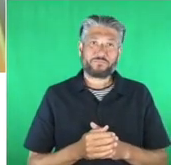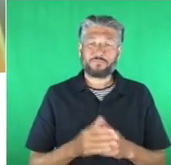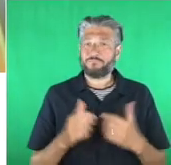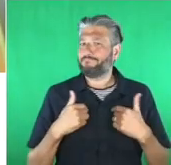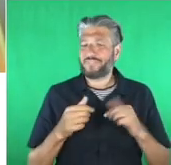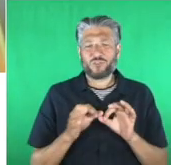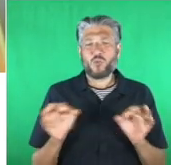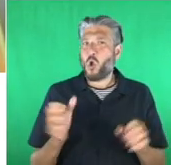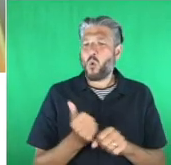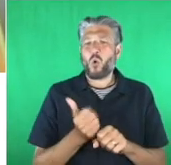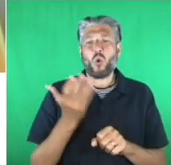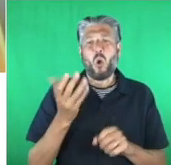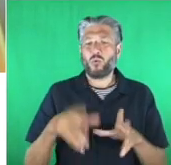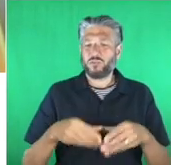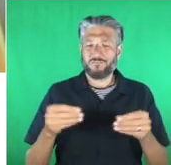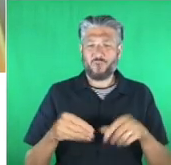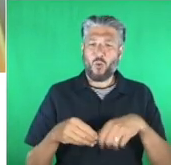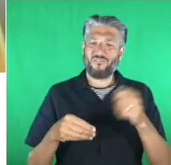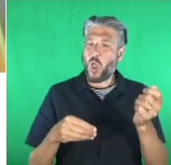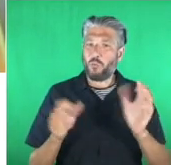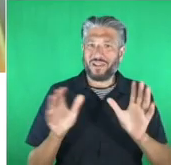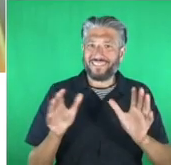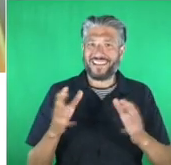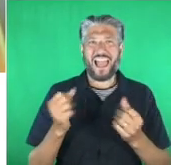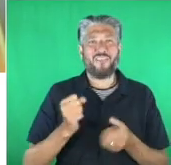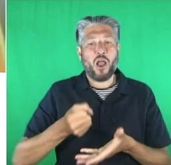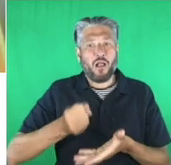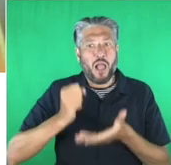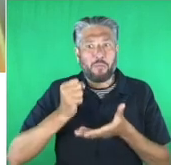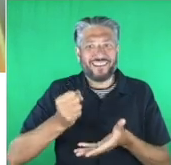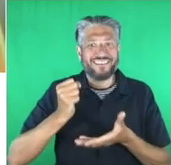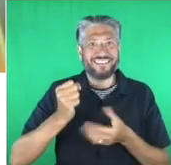and um i'm delighted to announce